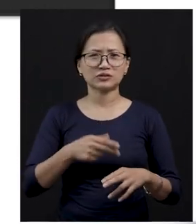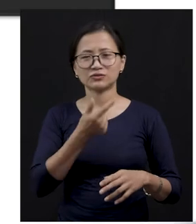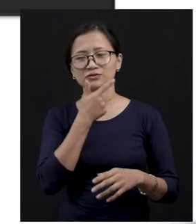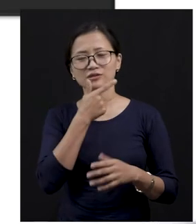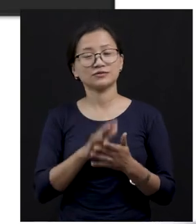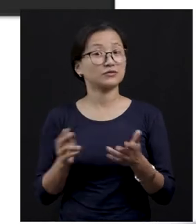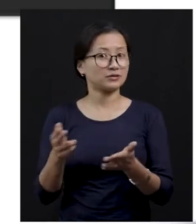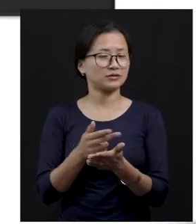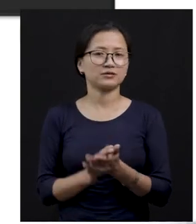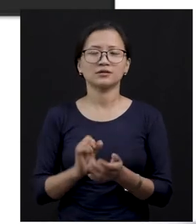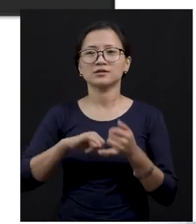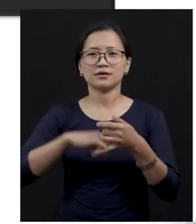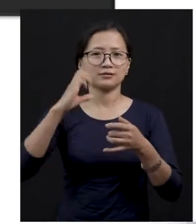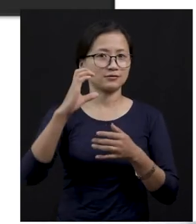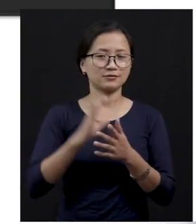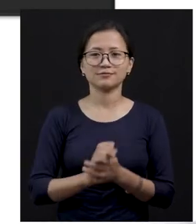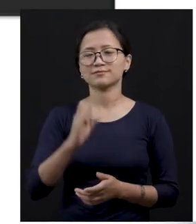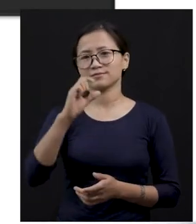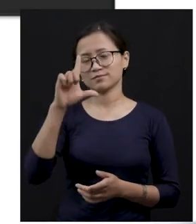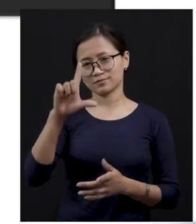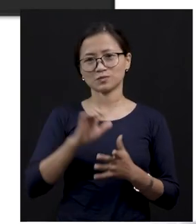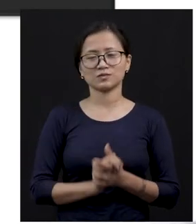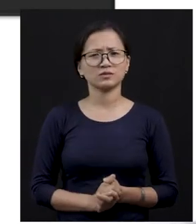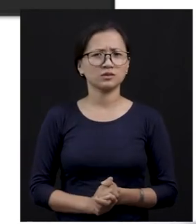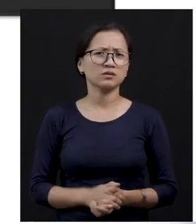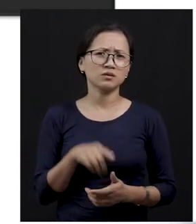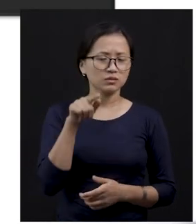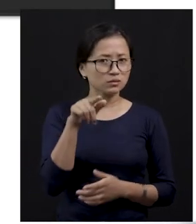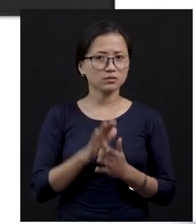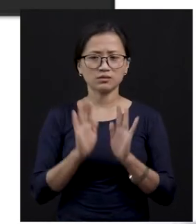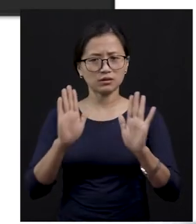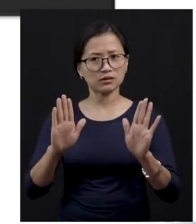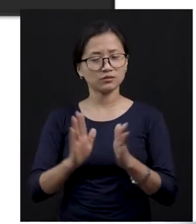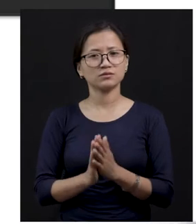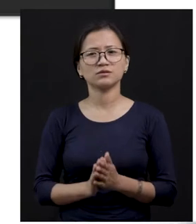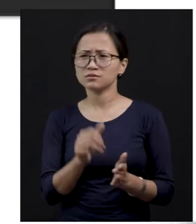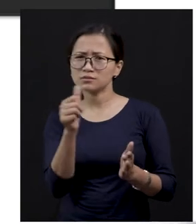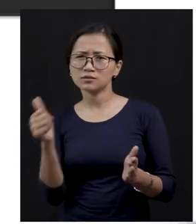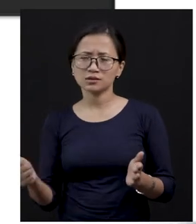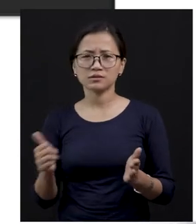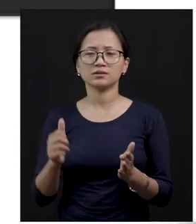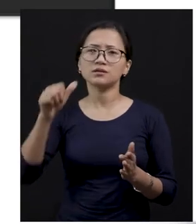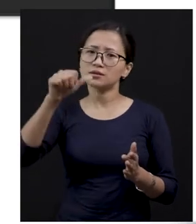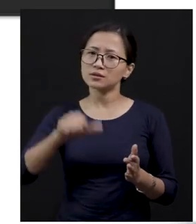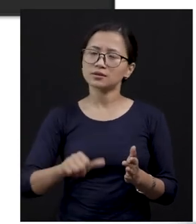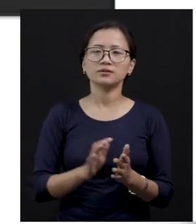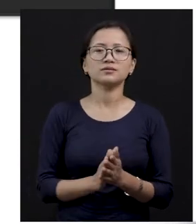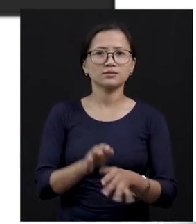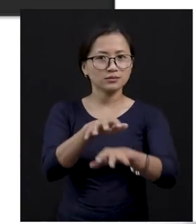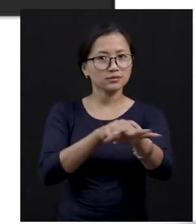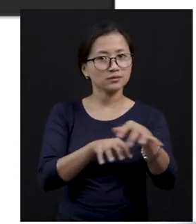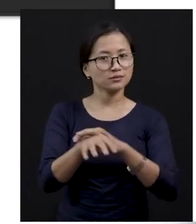science class. Now, children, do you have any animals at home? Do you give any